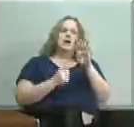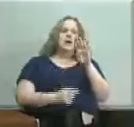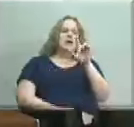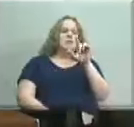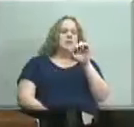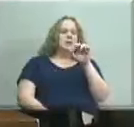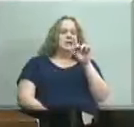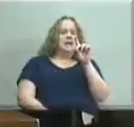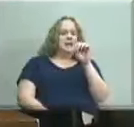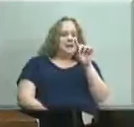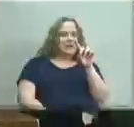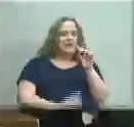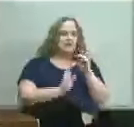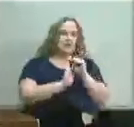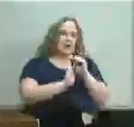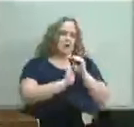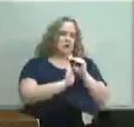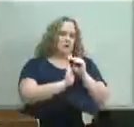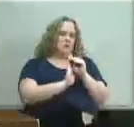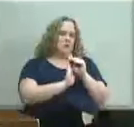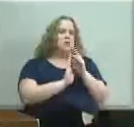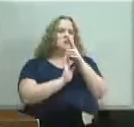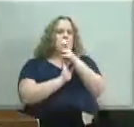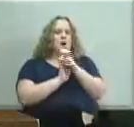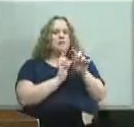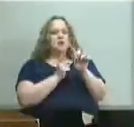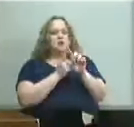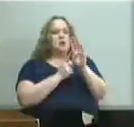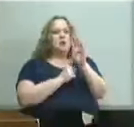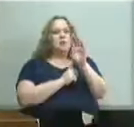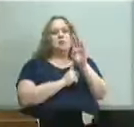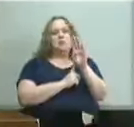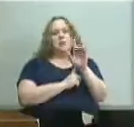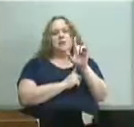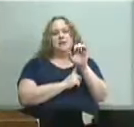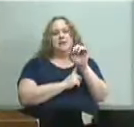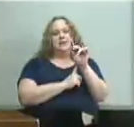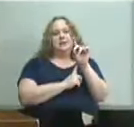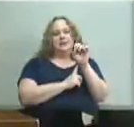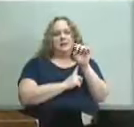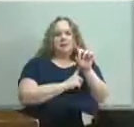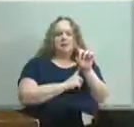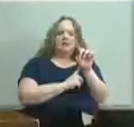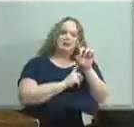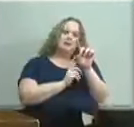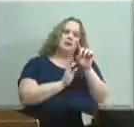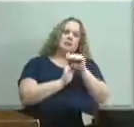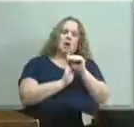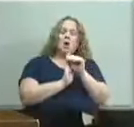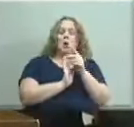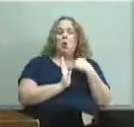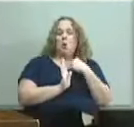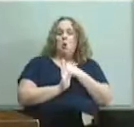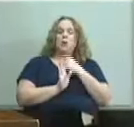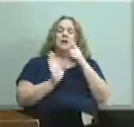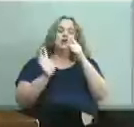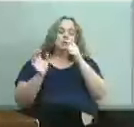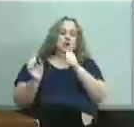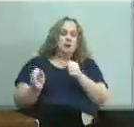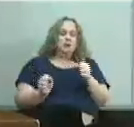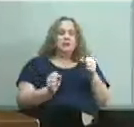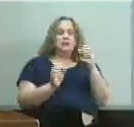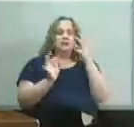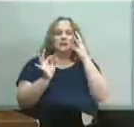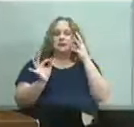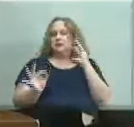model and a blended model means that we're really uh strategically making a decision that no